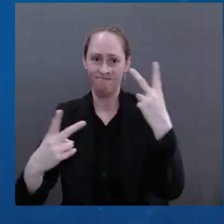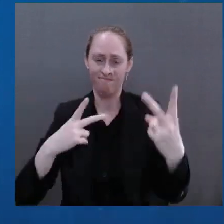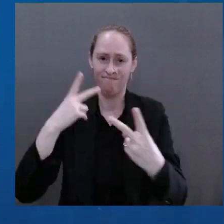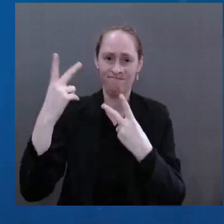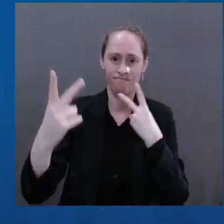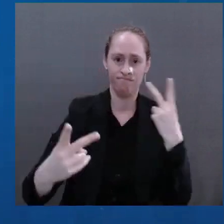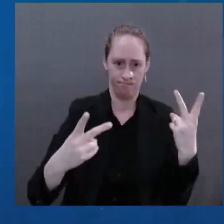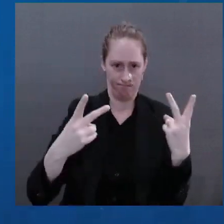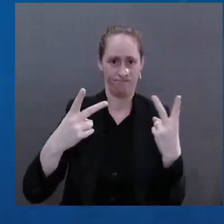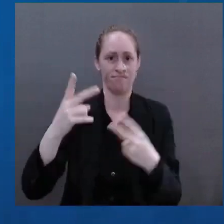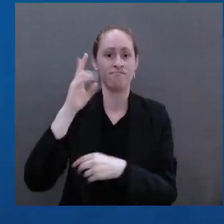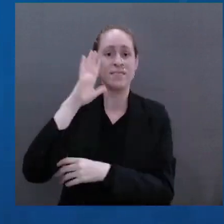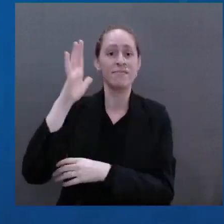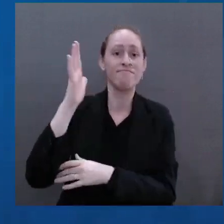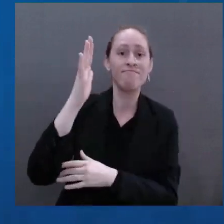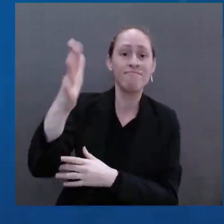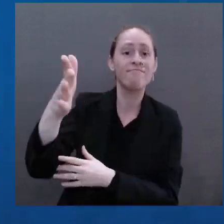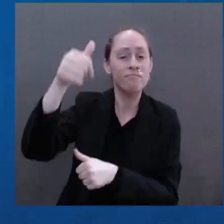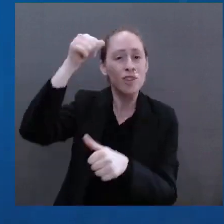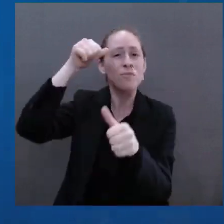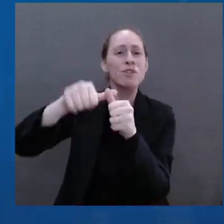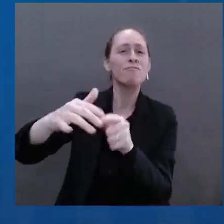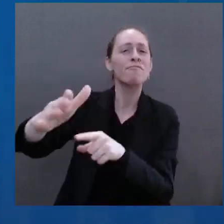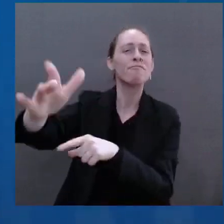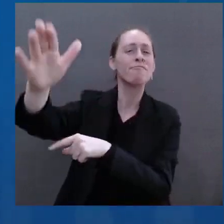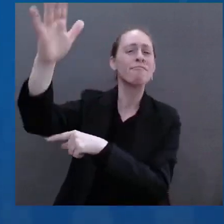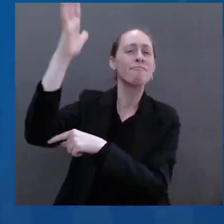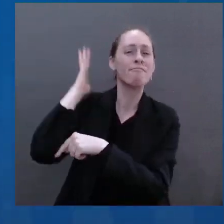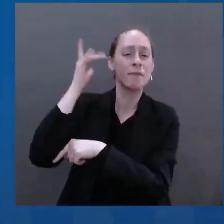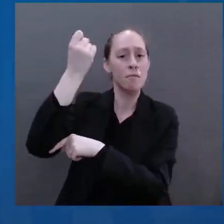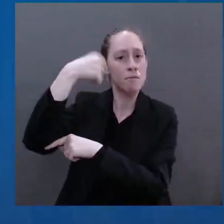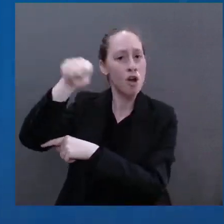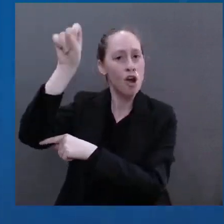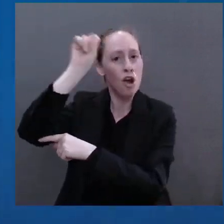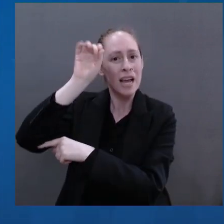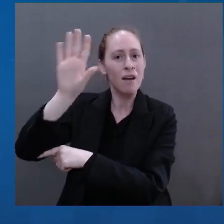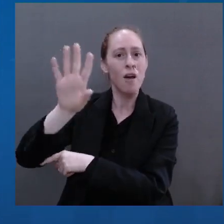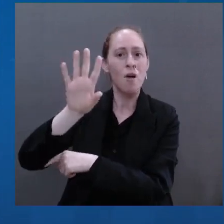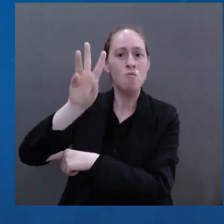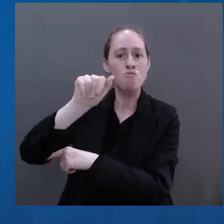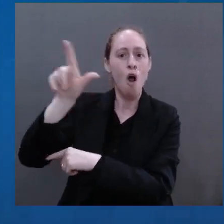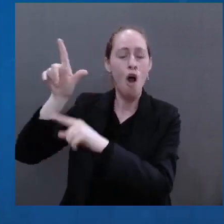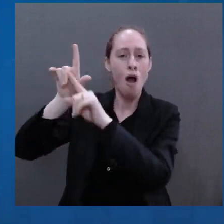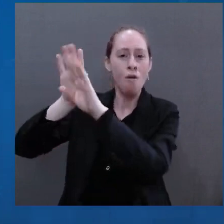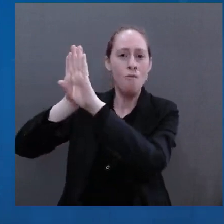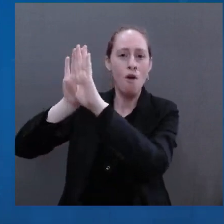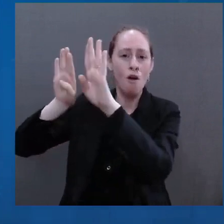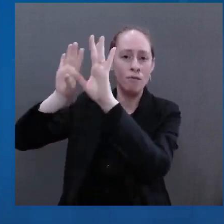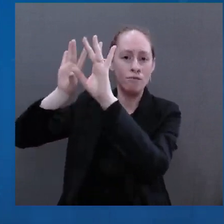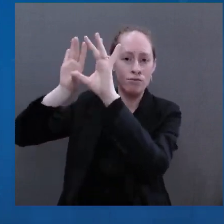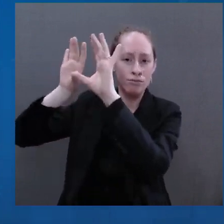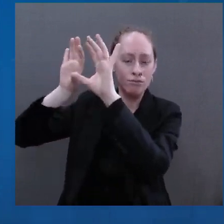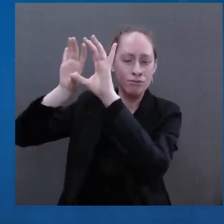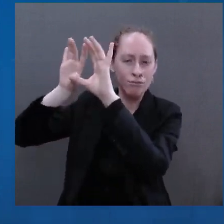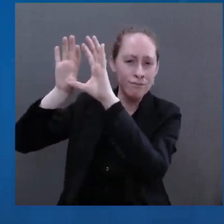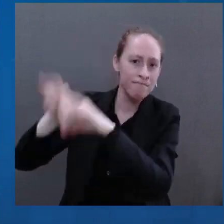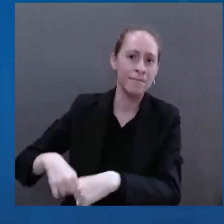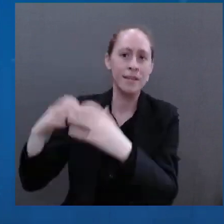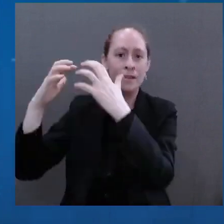Curtain were not the words of a single leader. It was the people of Europe who for decades